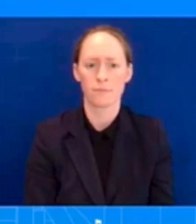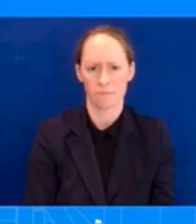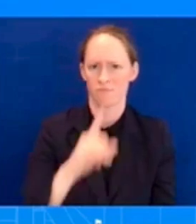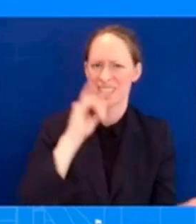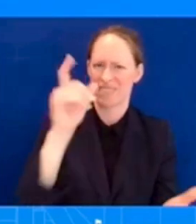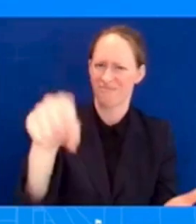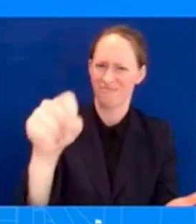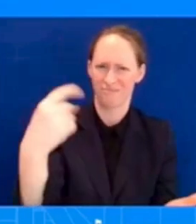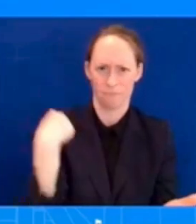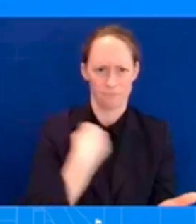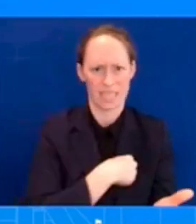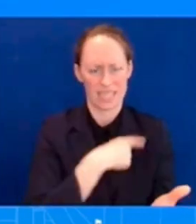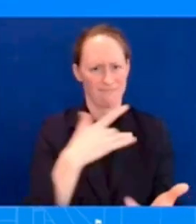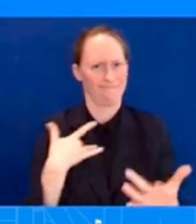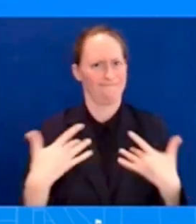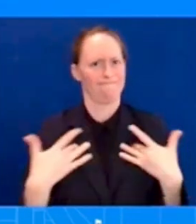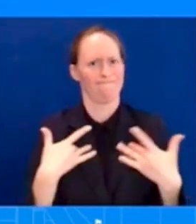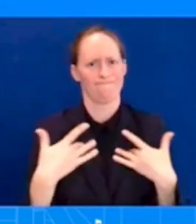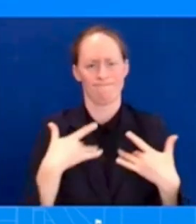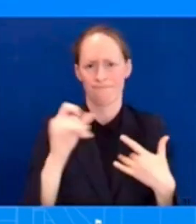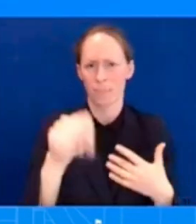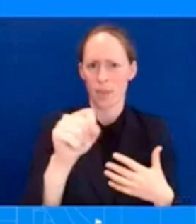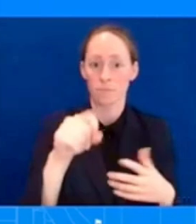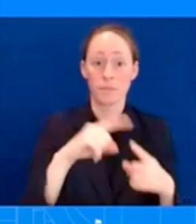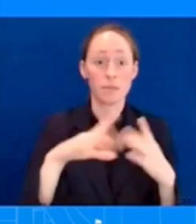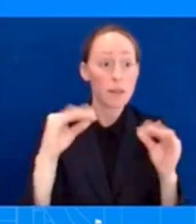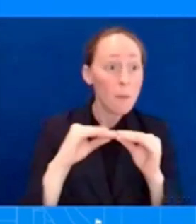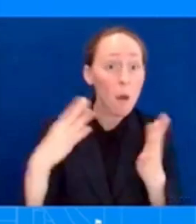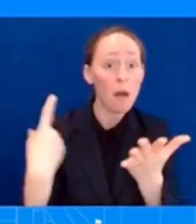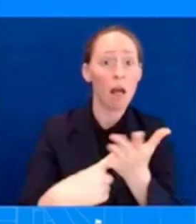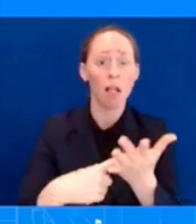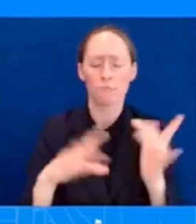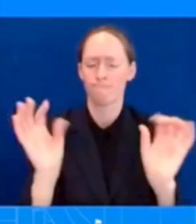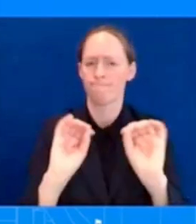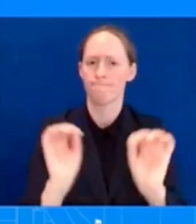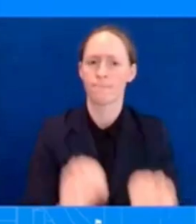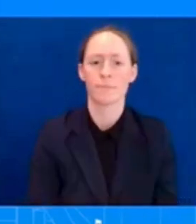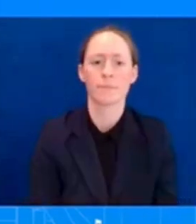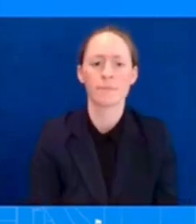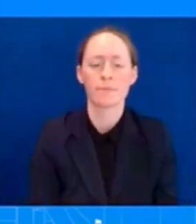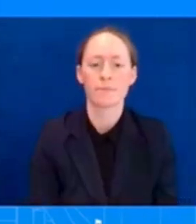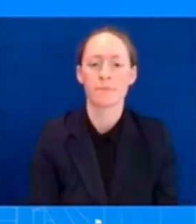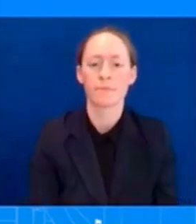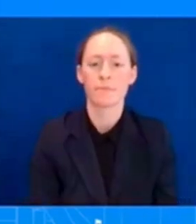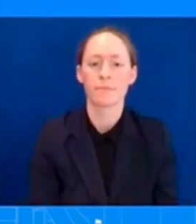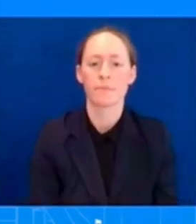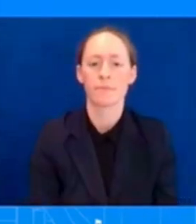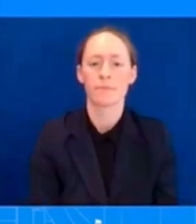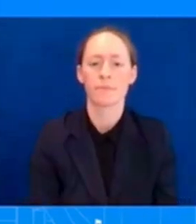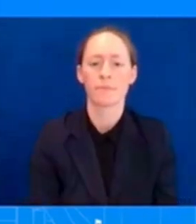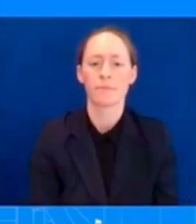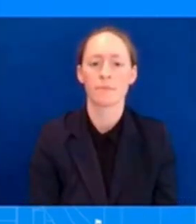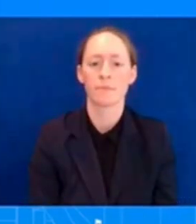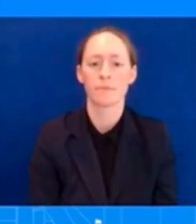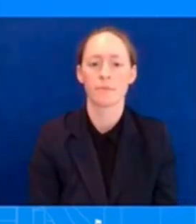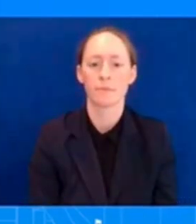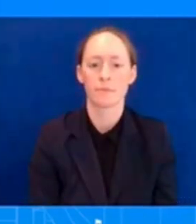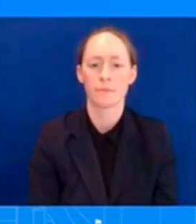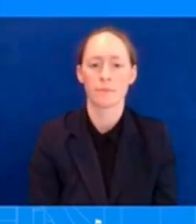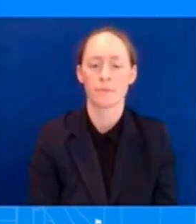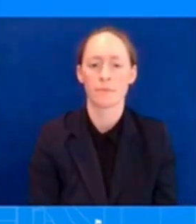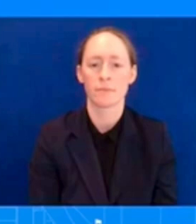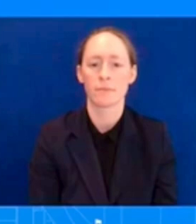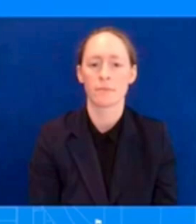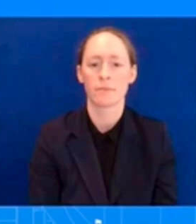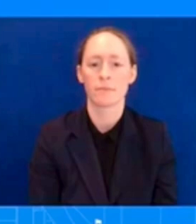he is certainly going to continue to stay focused on. But I just don't have anything specific on where we are with that